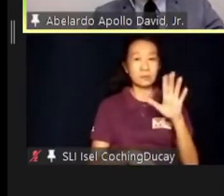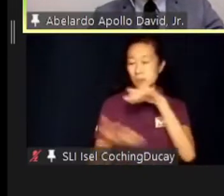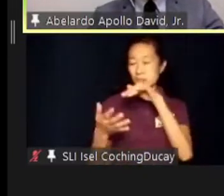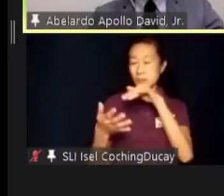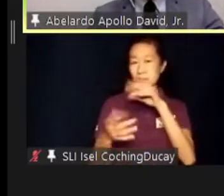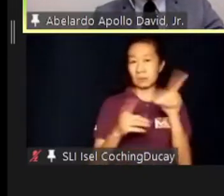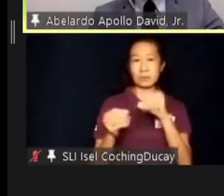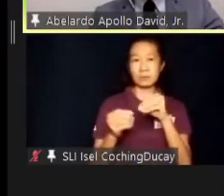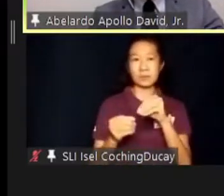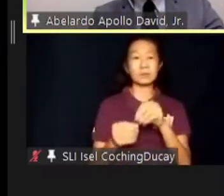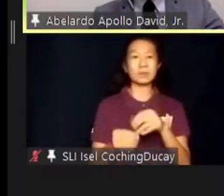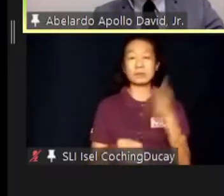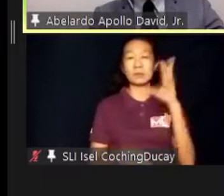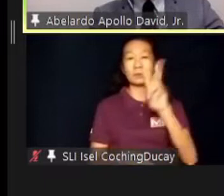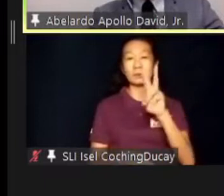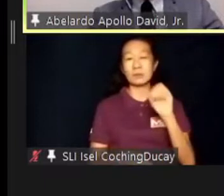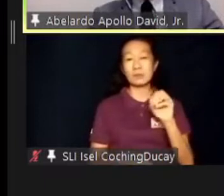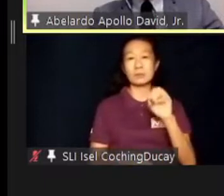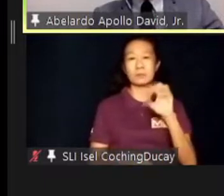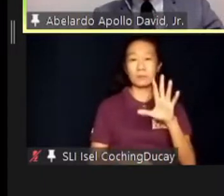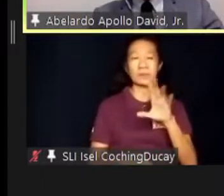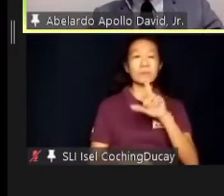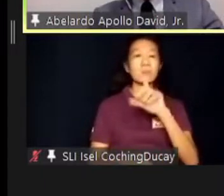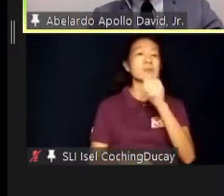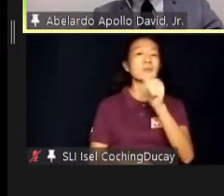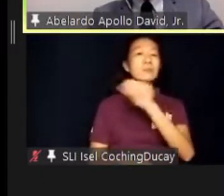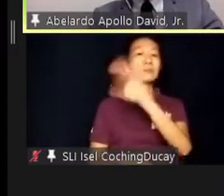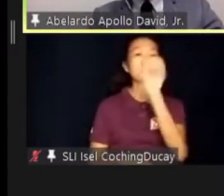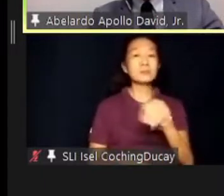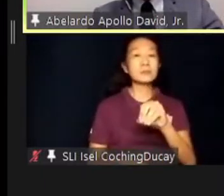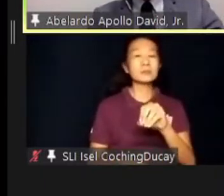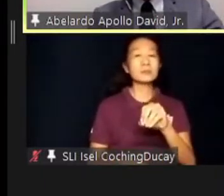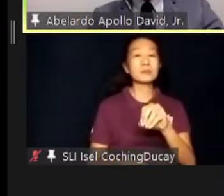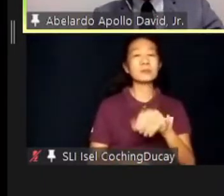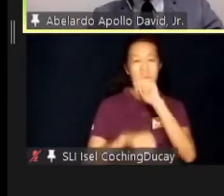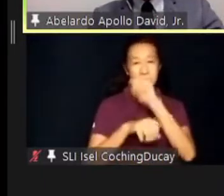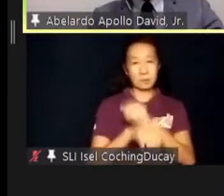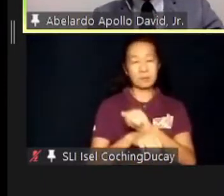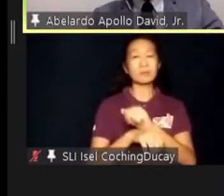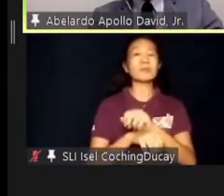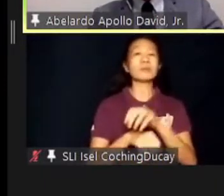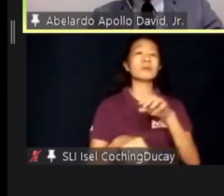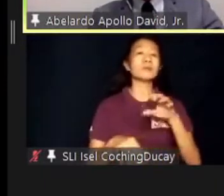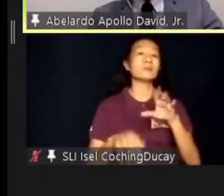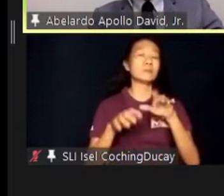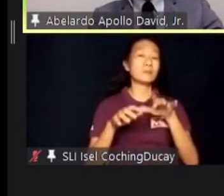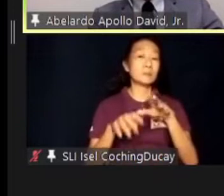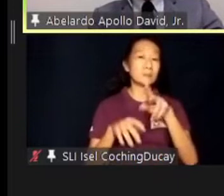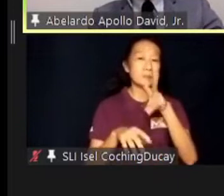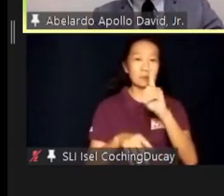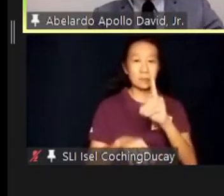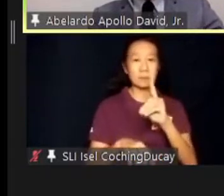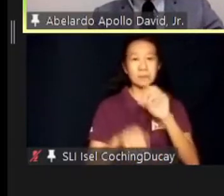2005, only 10% of the employable Filipino PWD subjects were wage-employed.